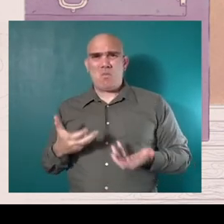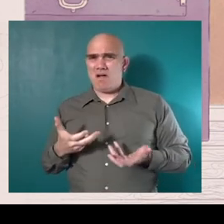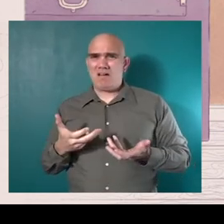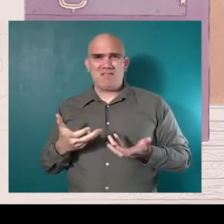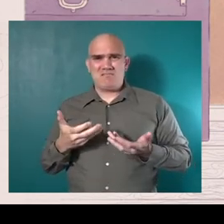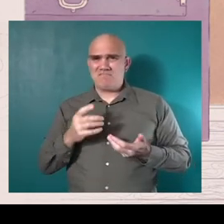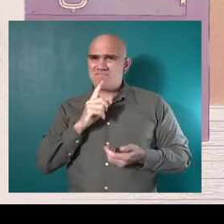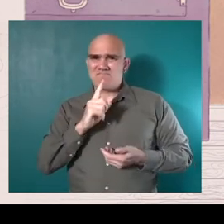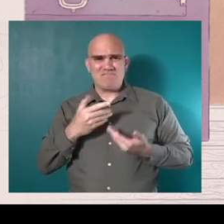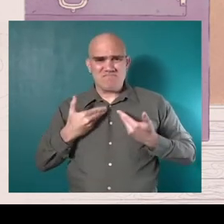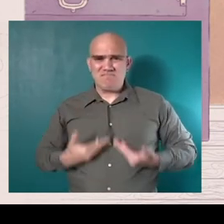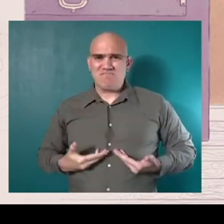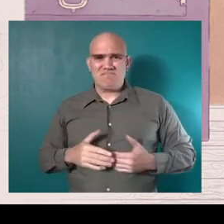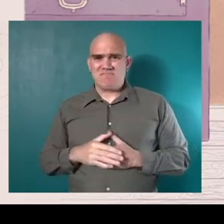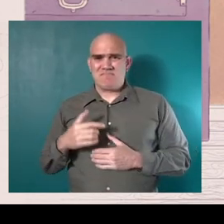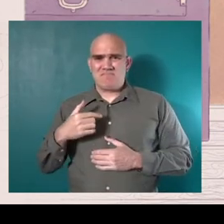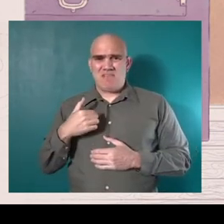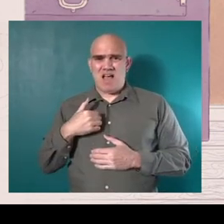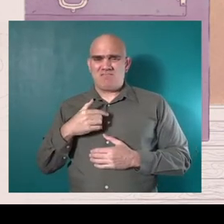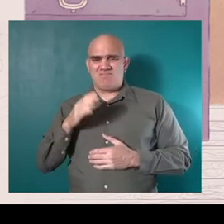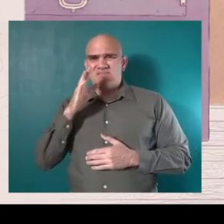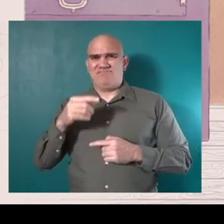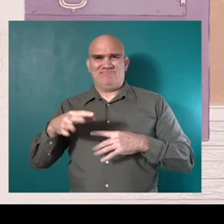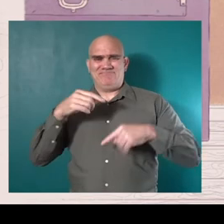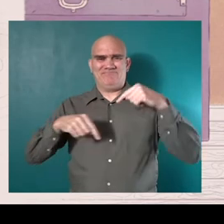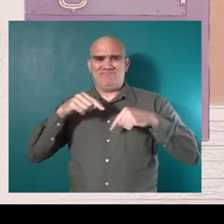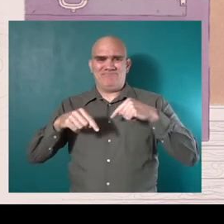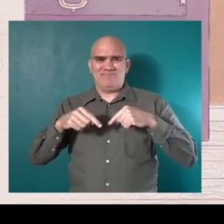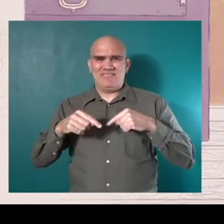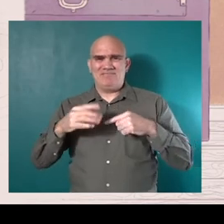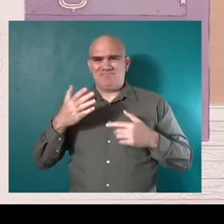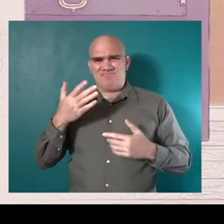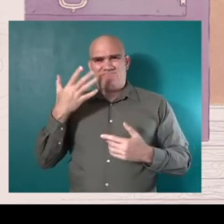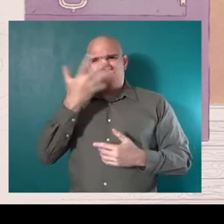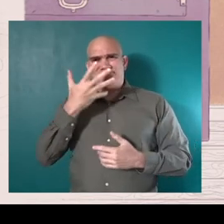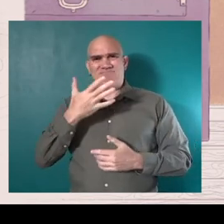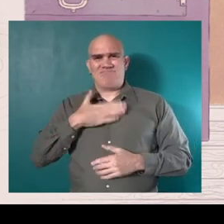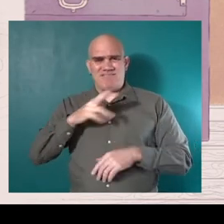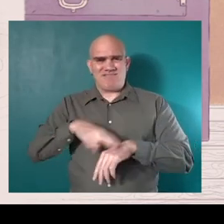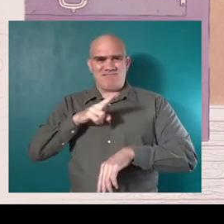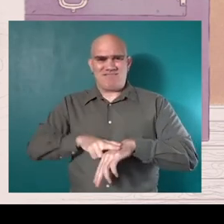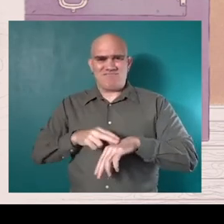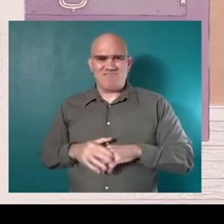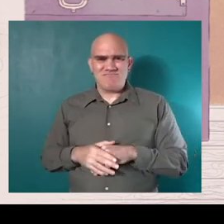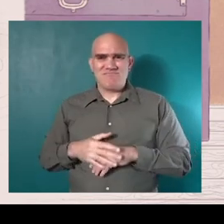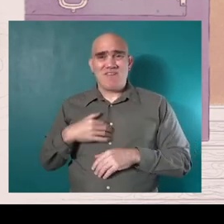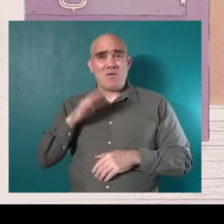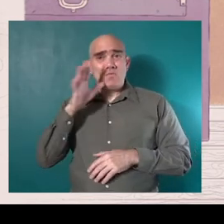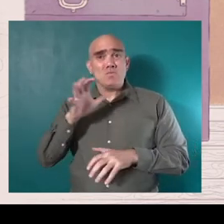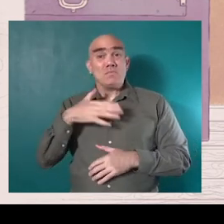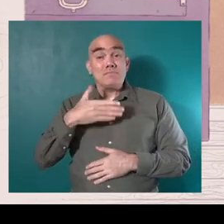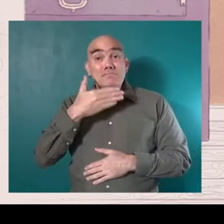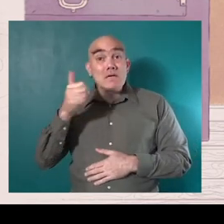This isn't who I want to be. I'm going to go back to being who I am.